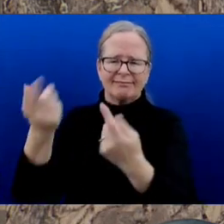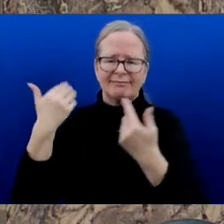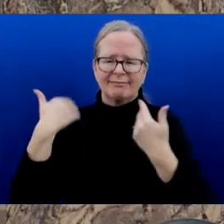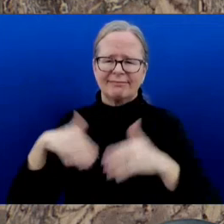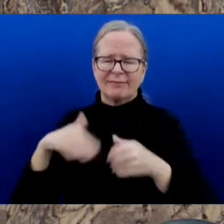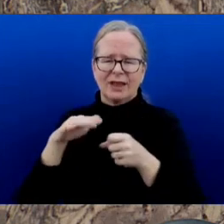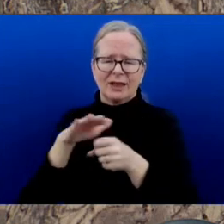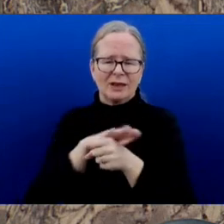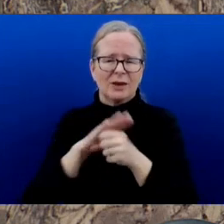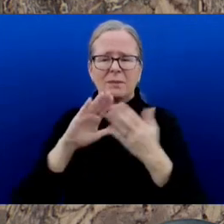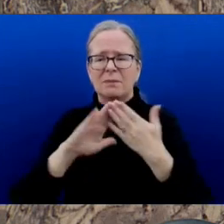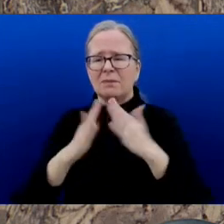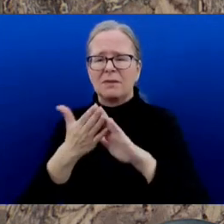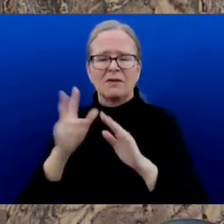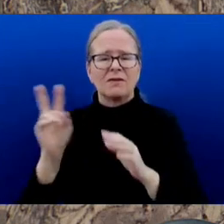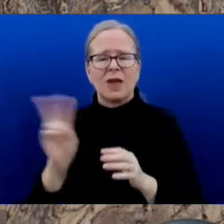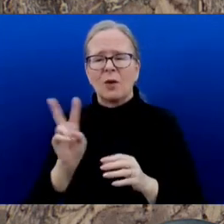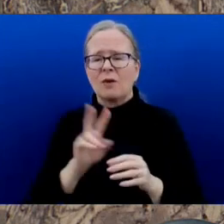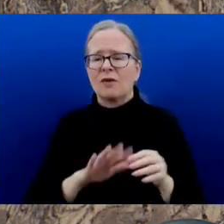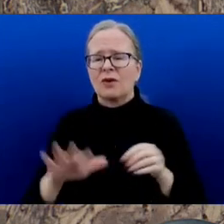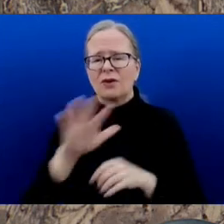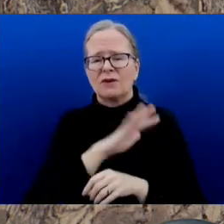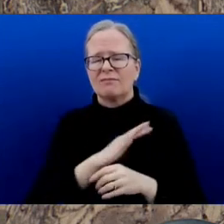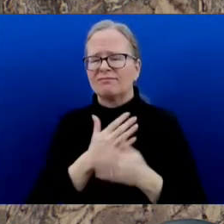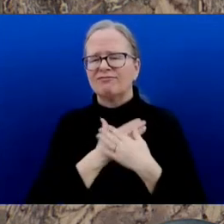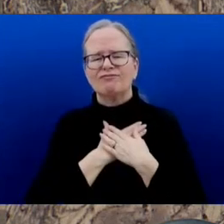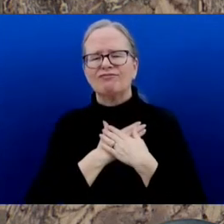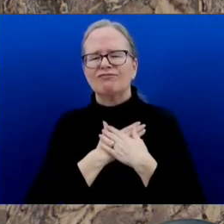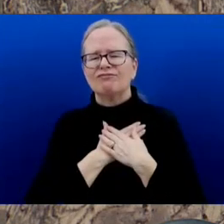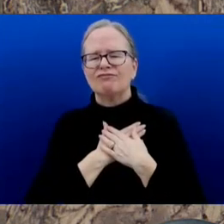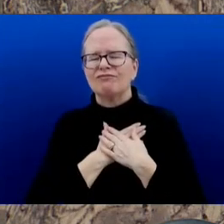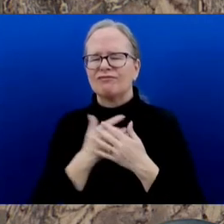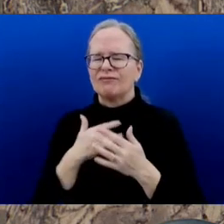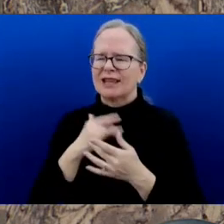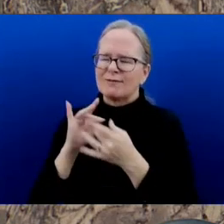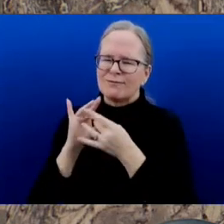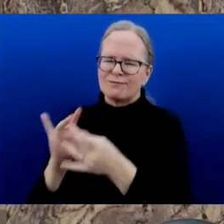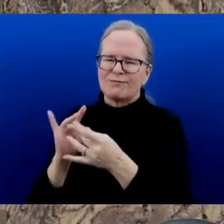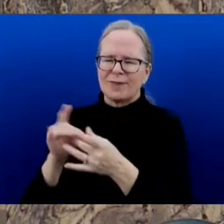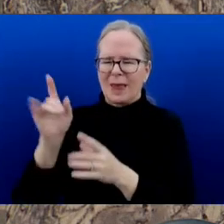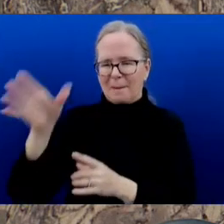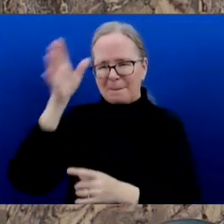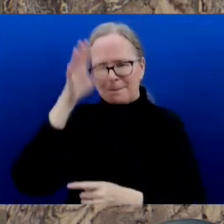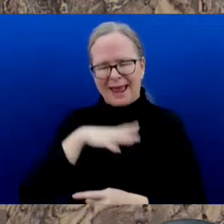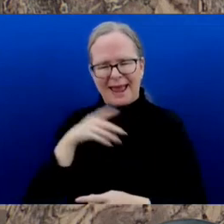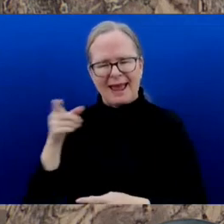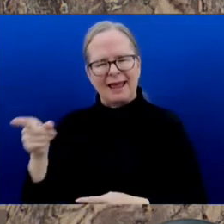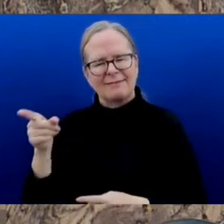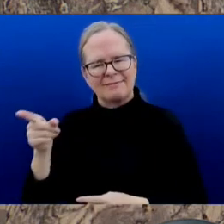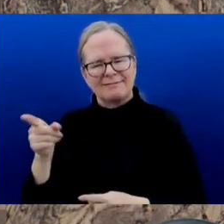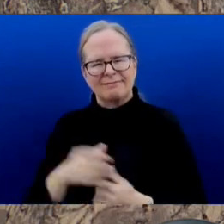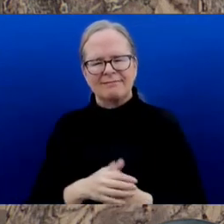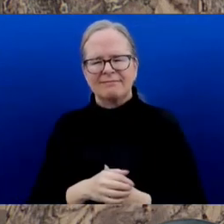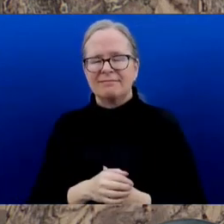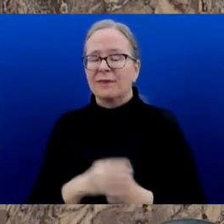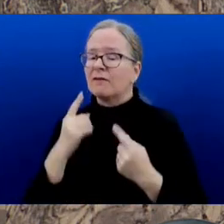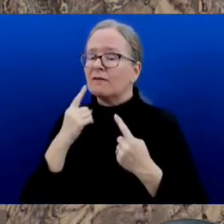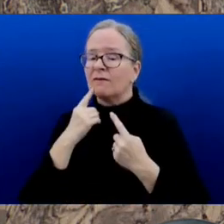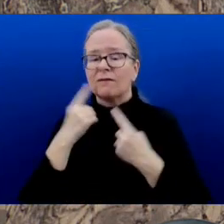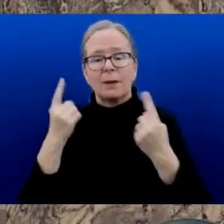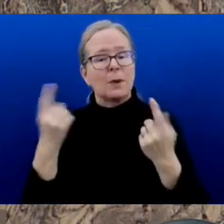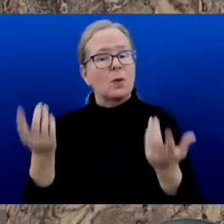and Canada's broadcasting community. George was renowned for his exclusive stories and fearless reporting.